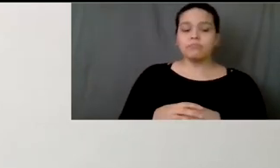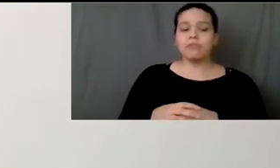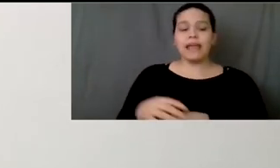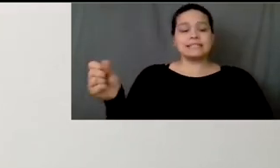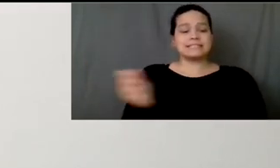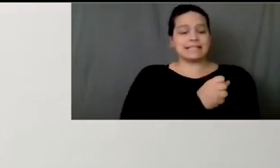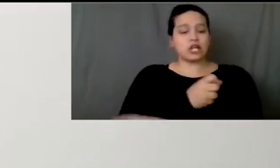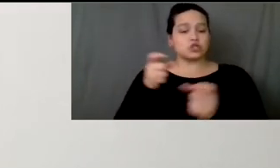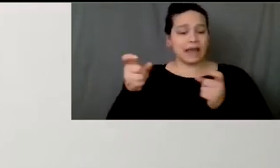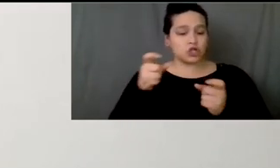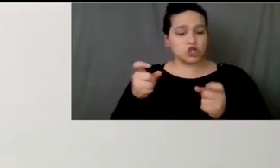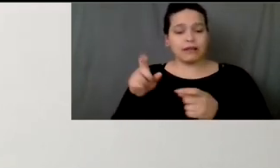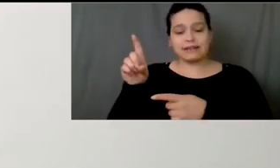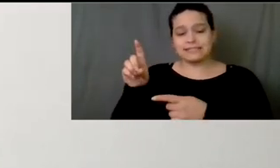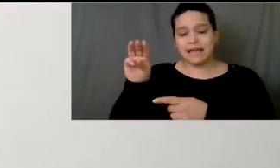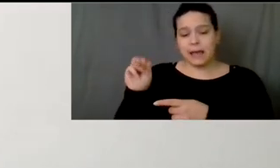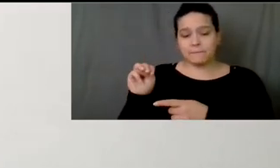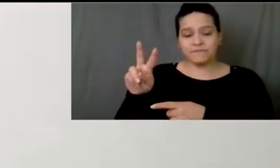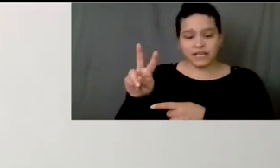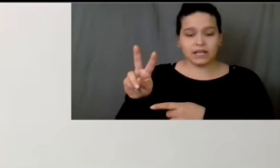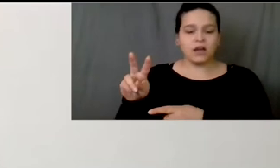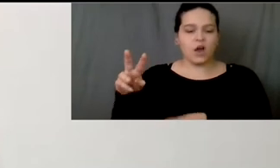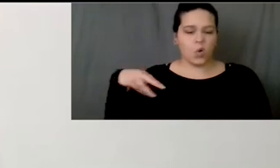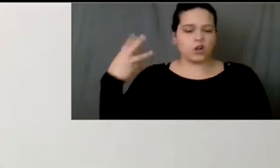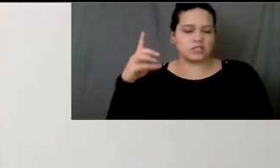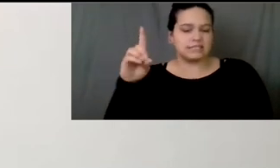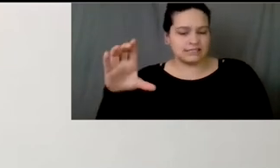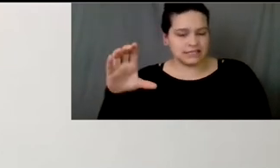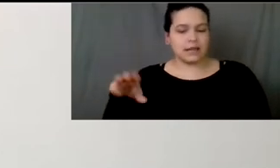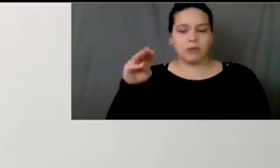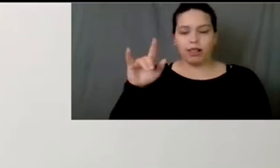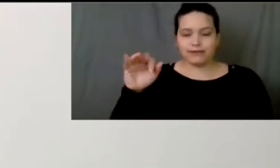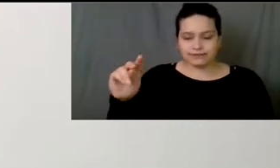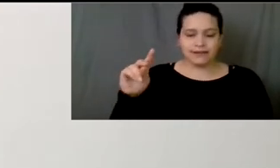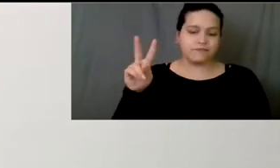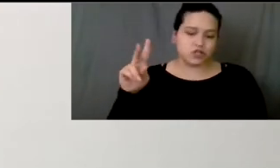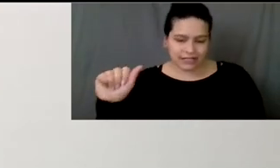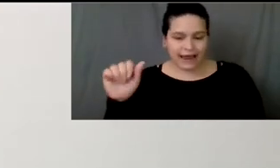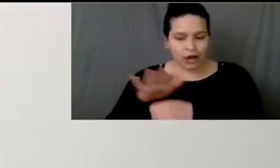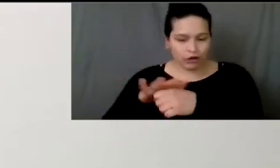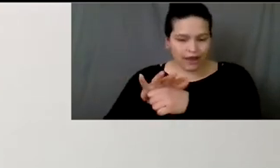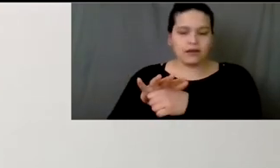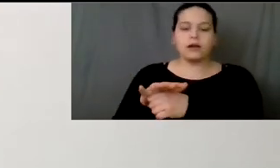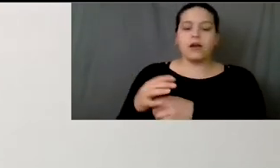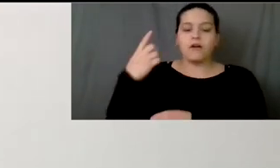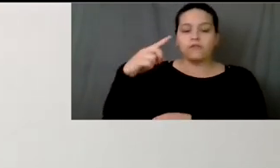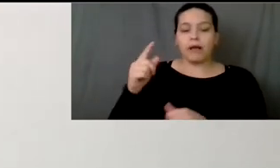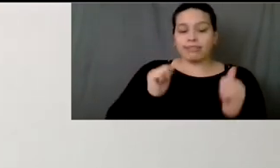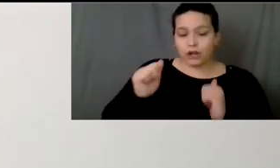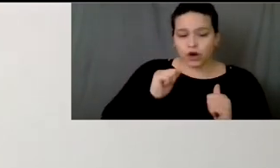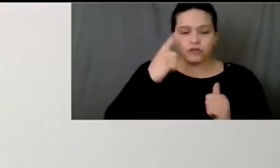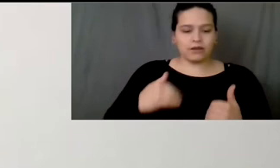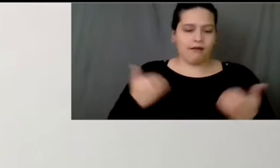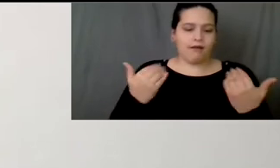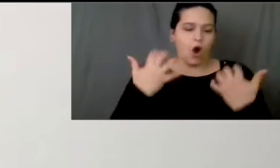They hold a bachelor's in business and entertainment specialized in multidisciplinary arts and management from